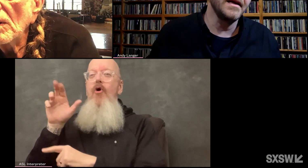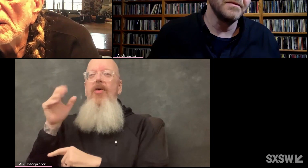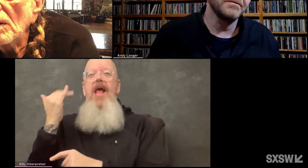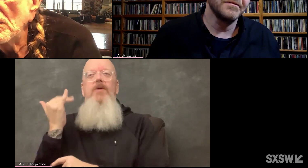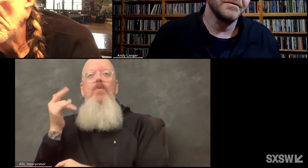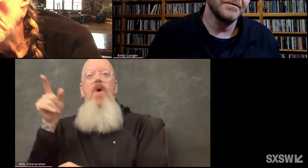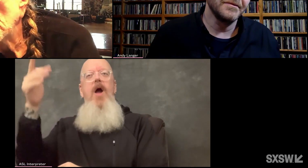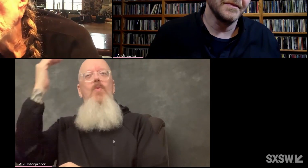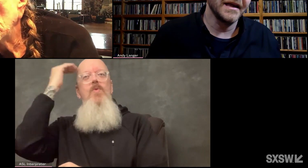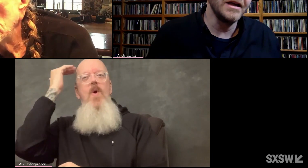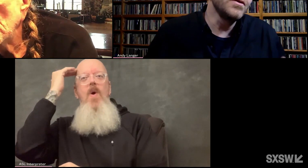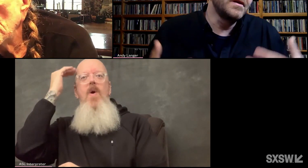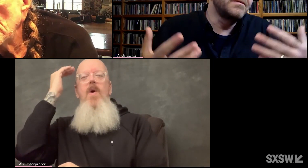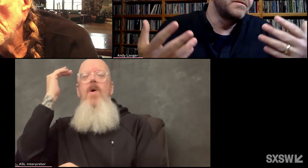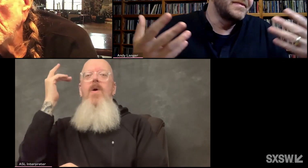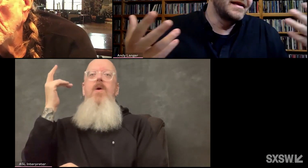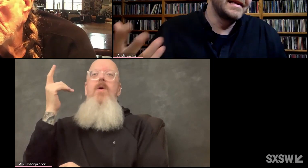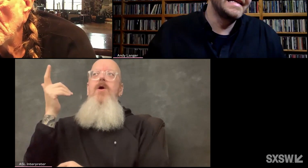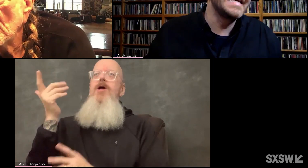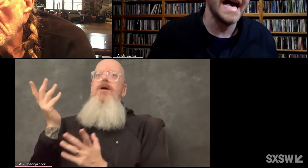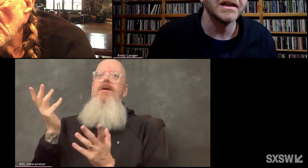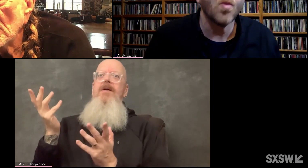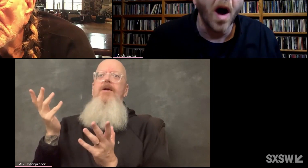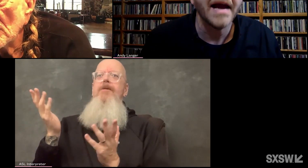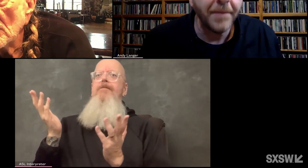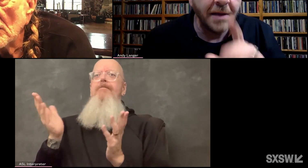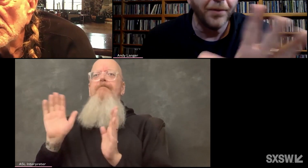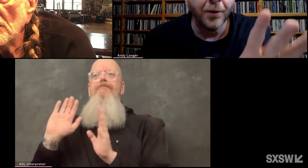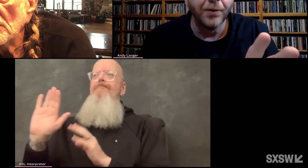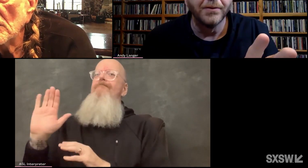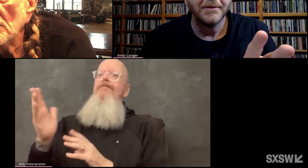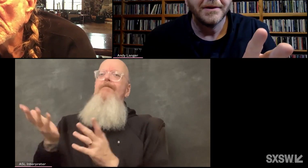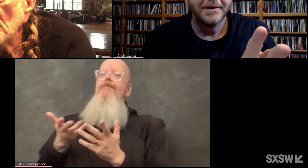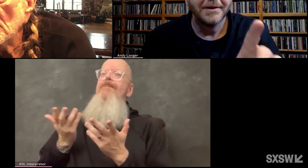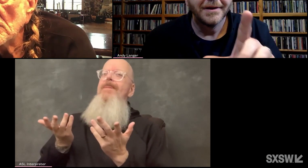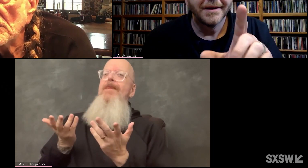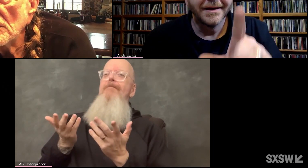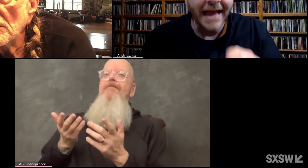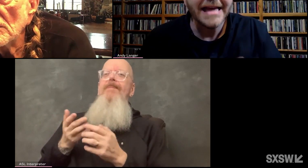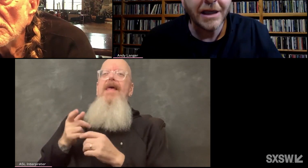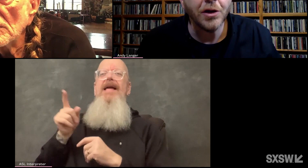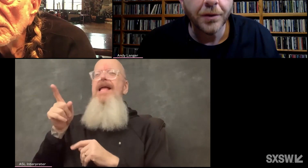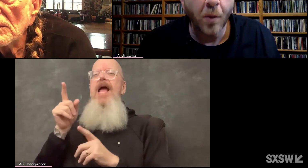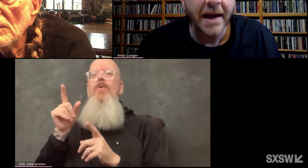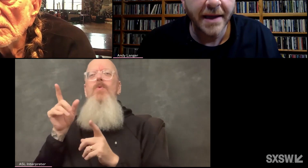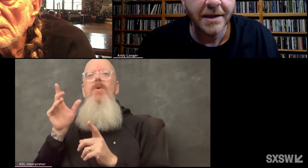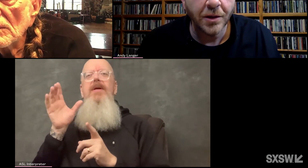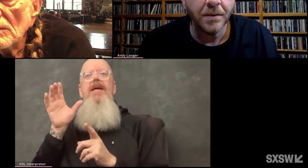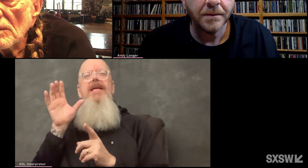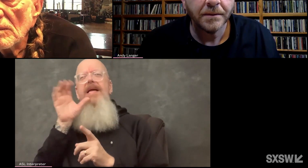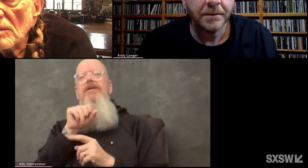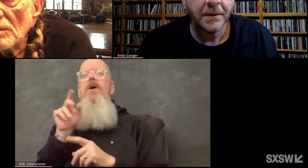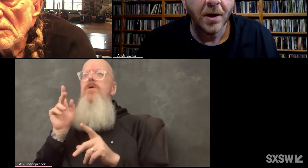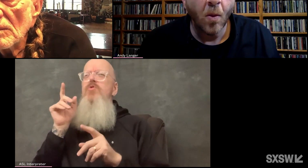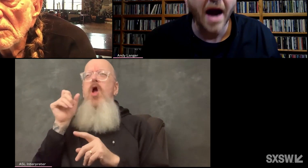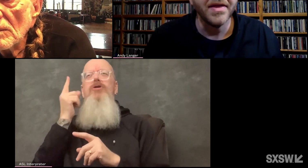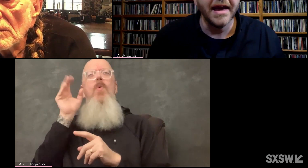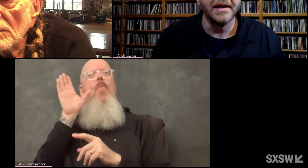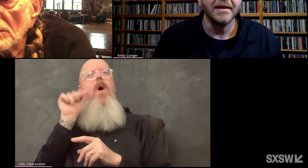why, can you guess why people like you the way they do?